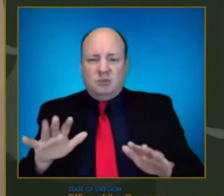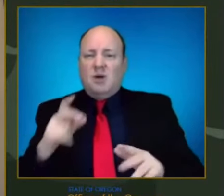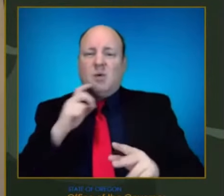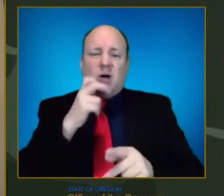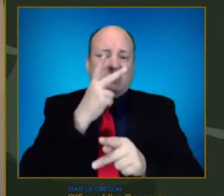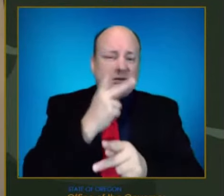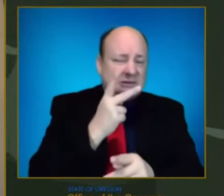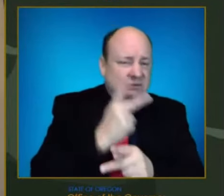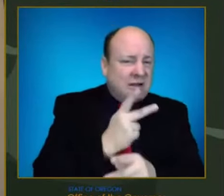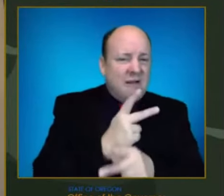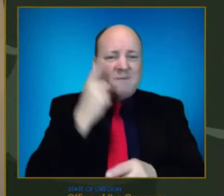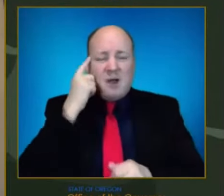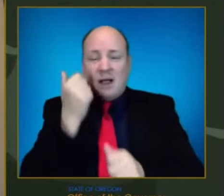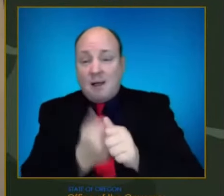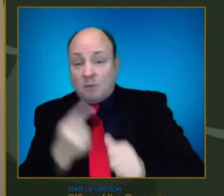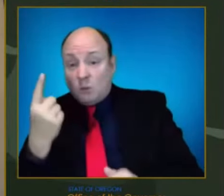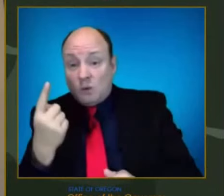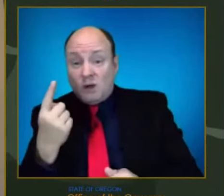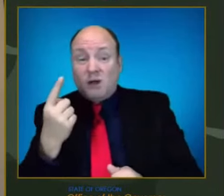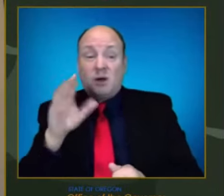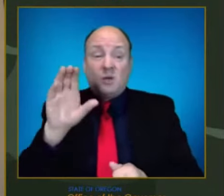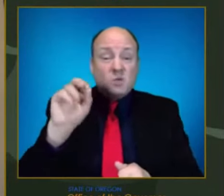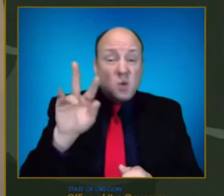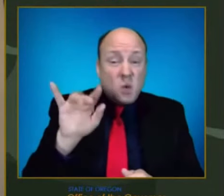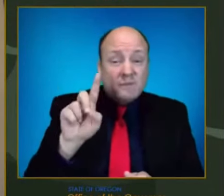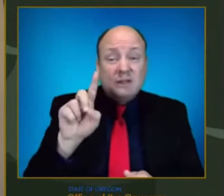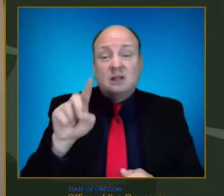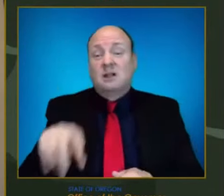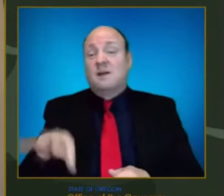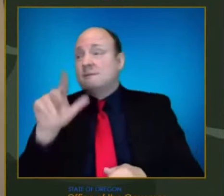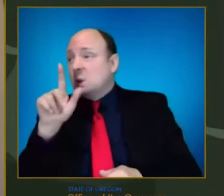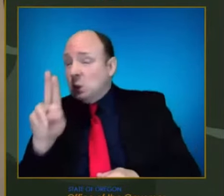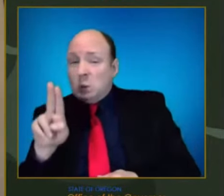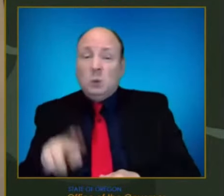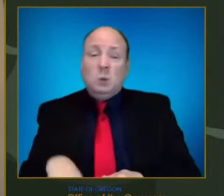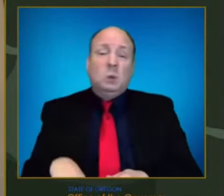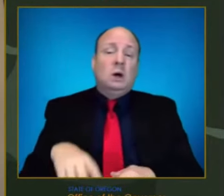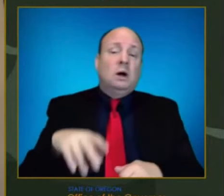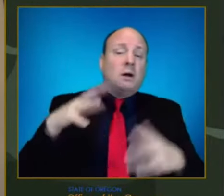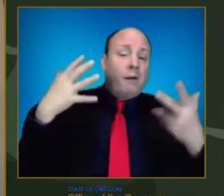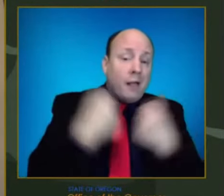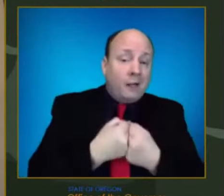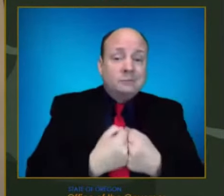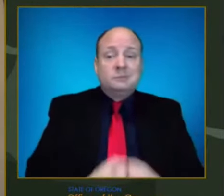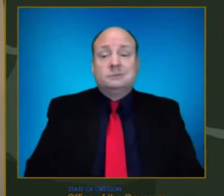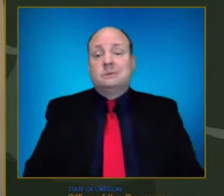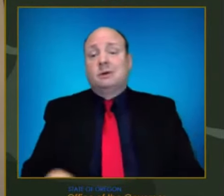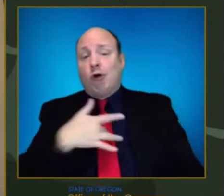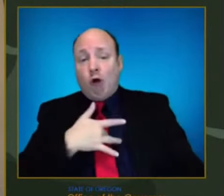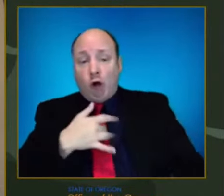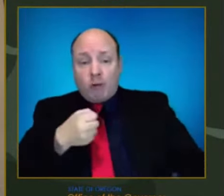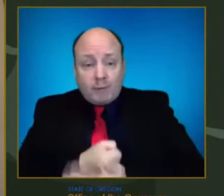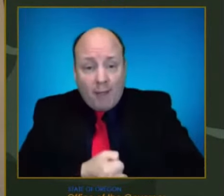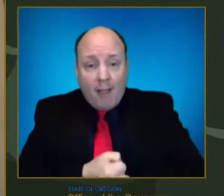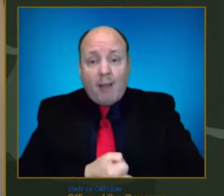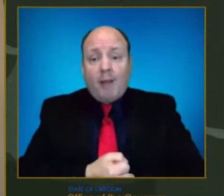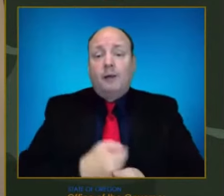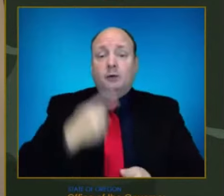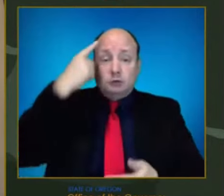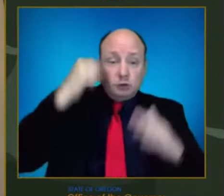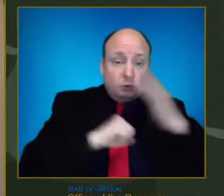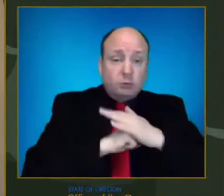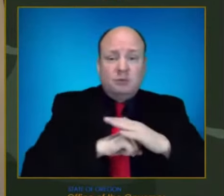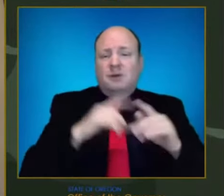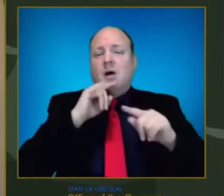COVID, with influenza, after a heart attack or a motor vehicle crash. So we want to look at hospitalizations and see trends over